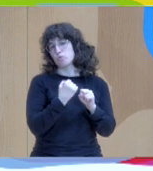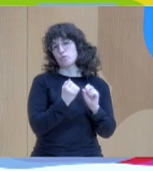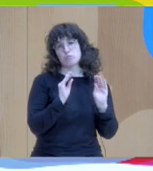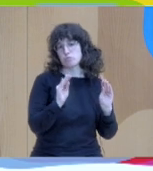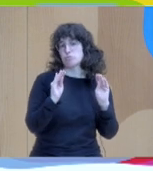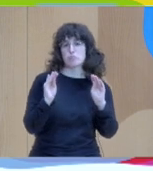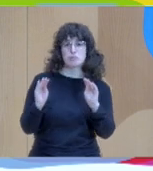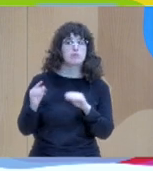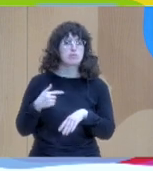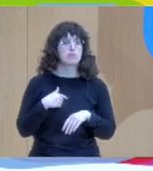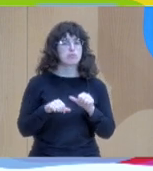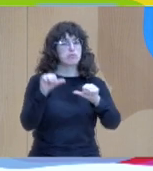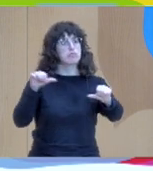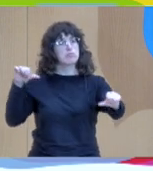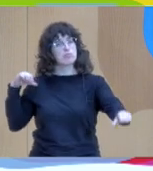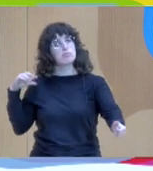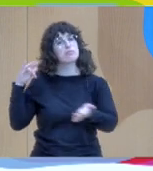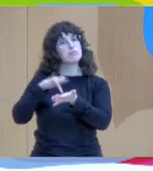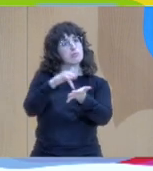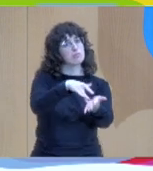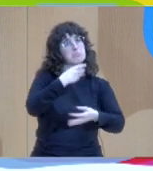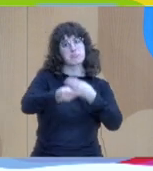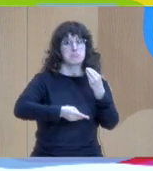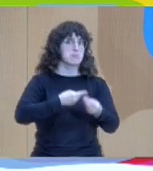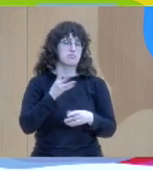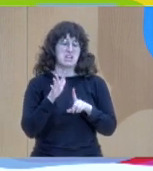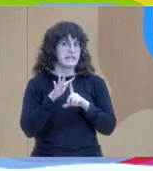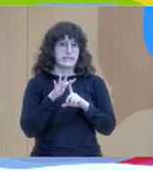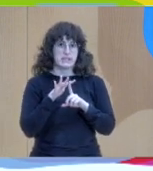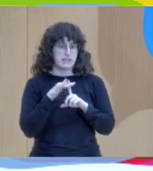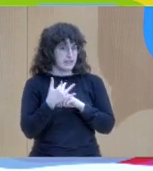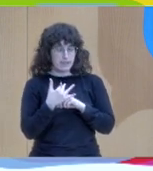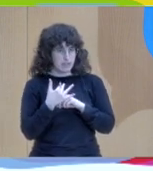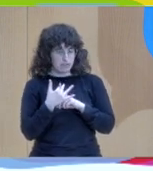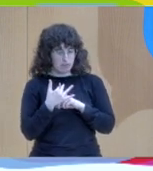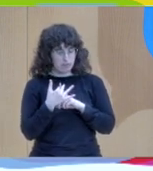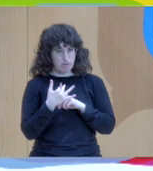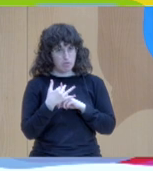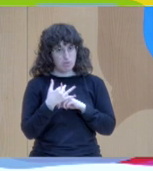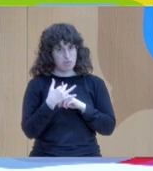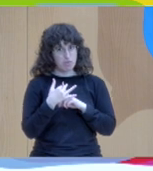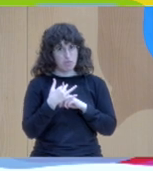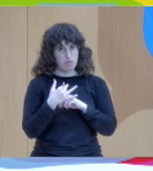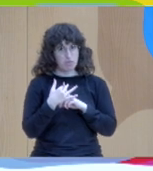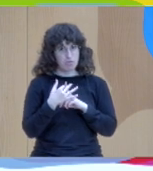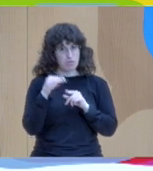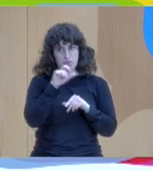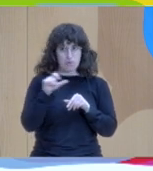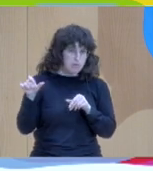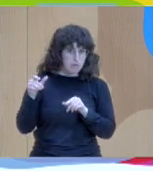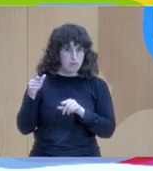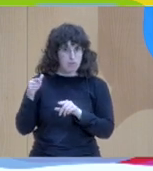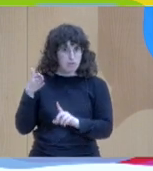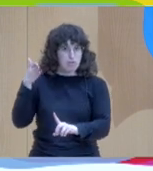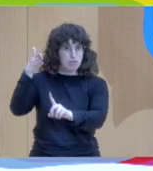I've never come to a situation where clients or the family would not go into the future it's much more difficult for